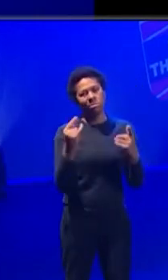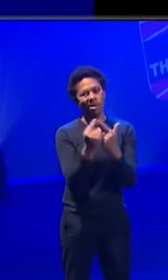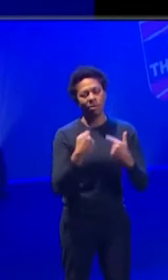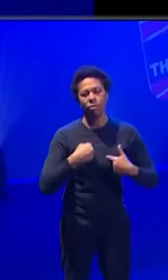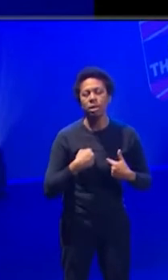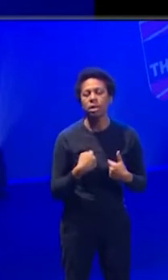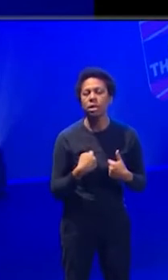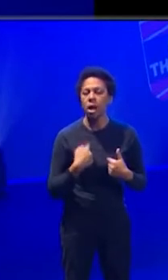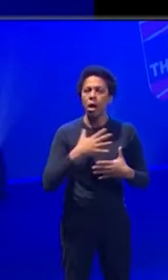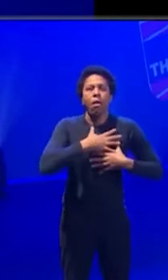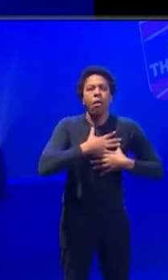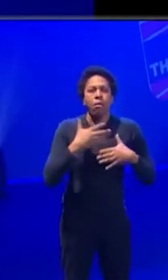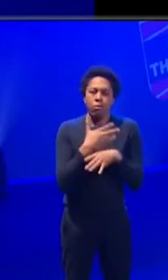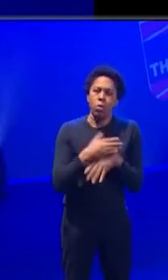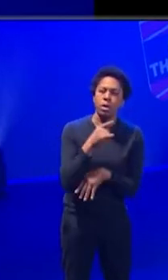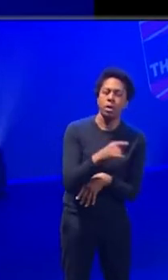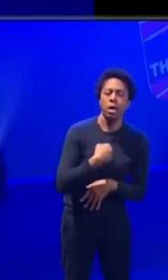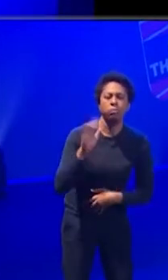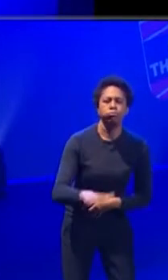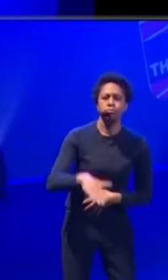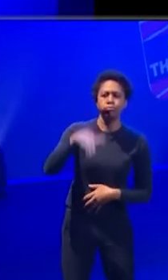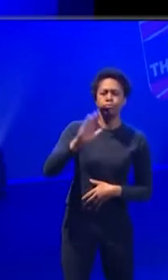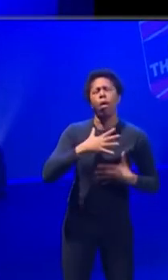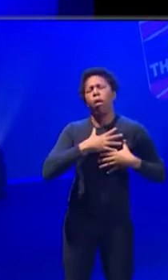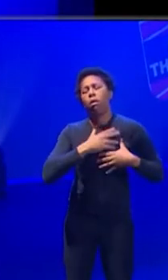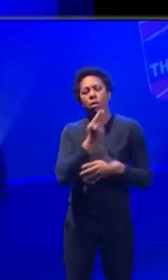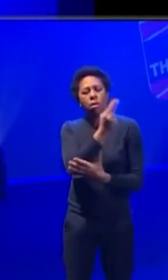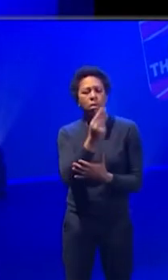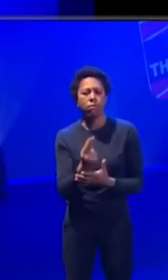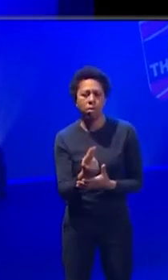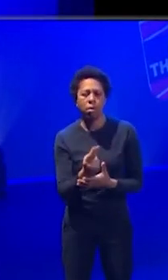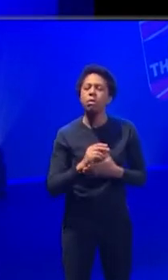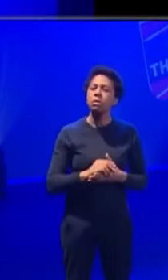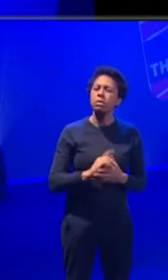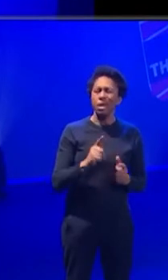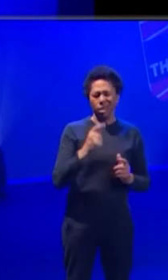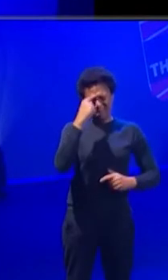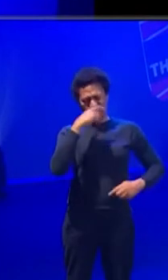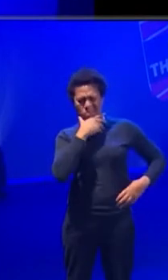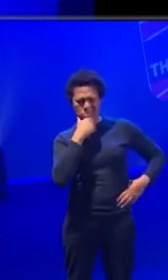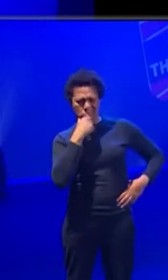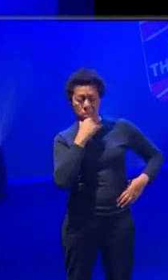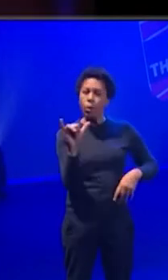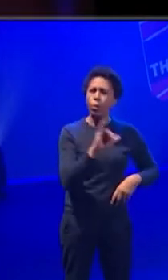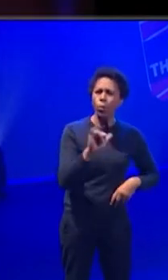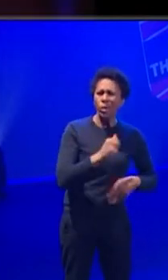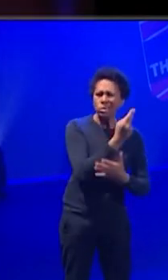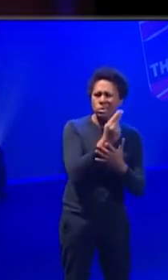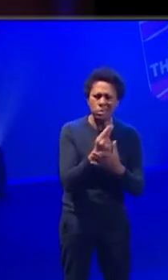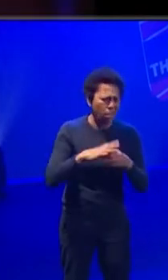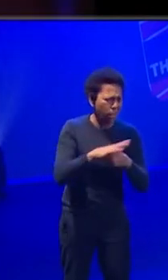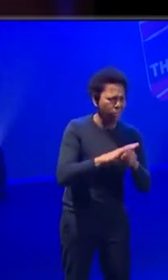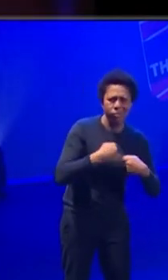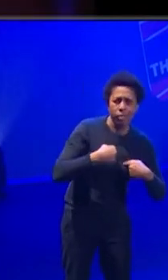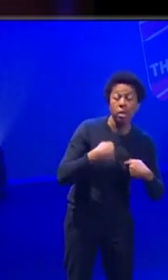design. I grew up loving art, but it was about what sort of designer could I be? So I was very fortunate back